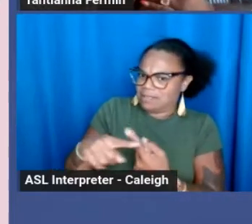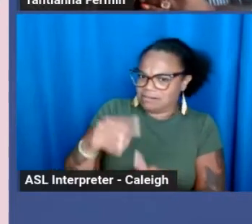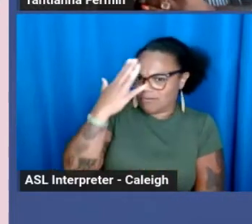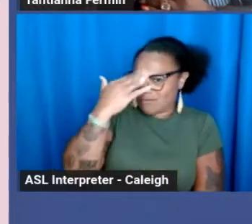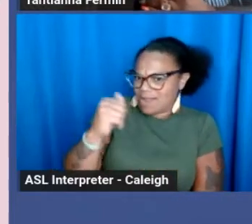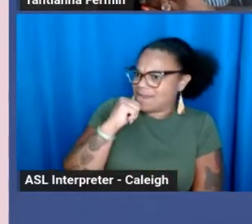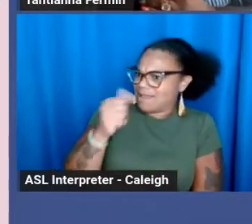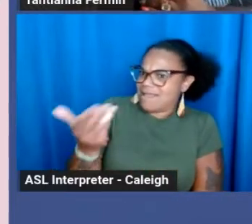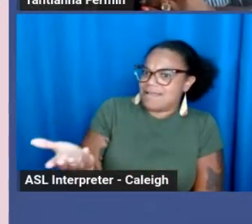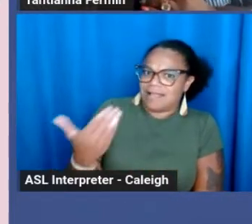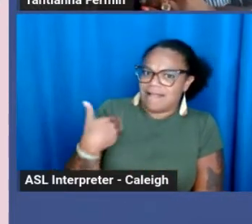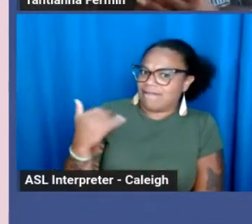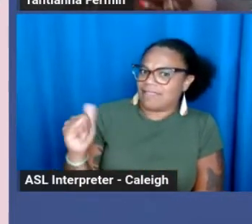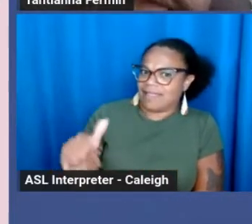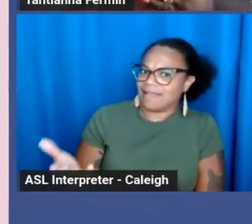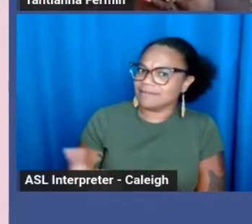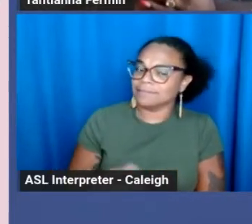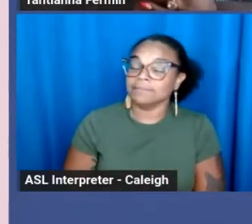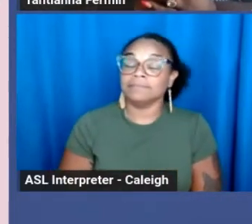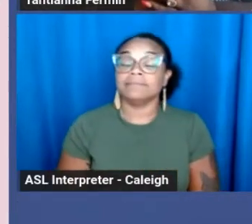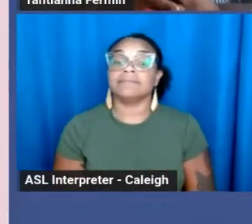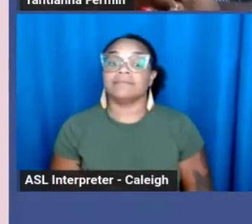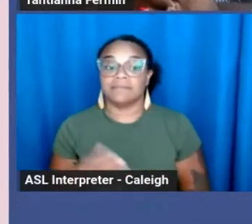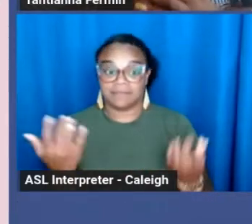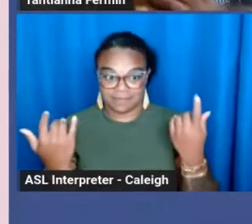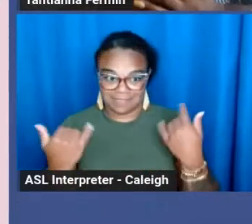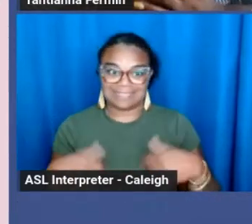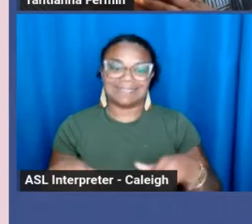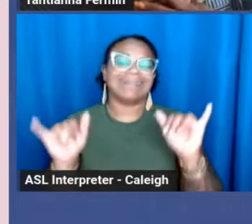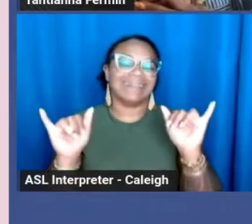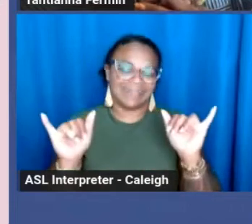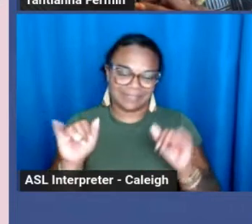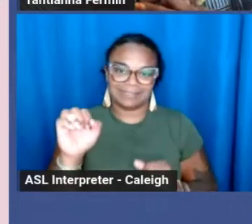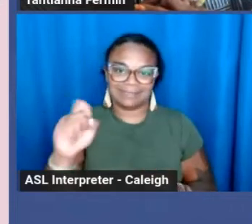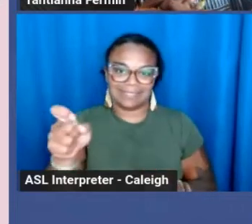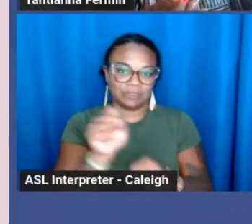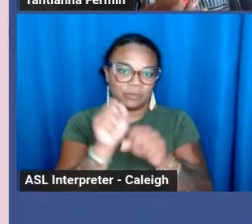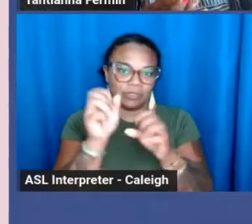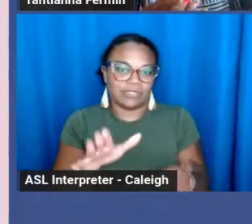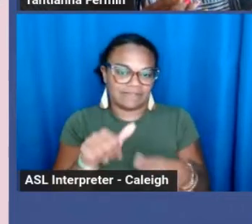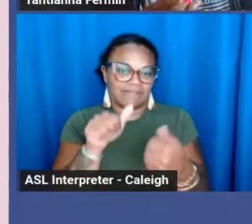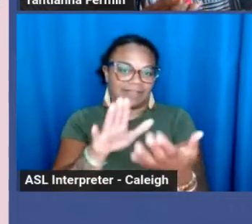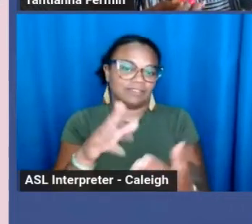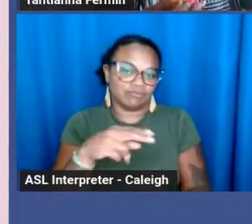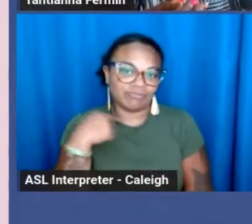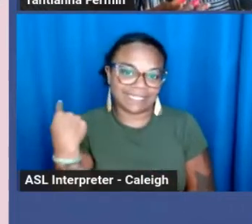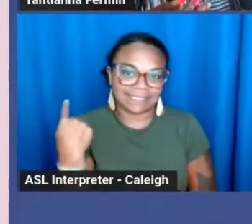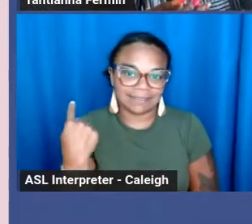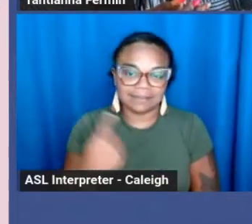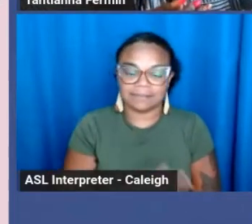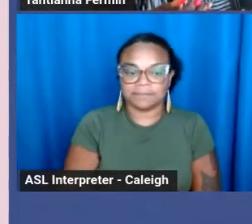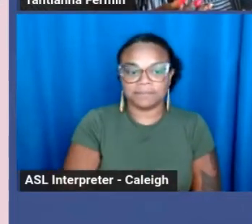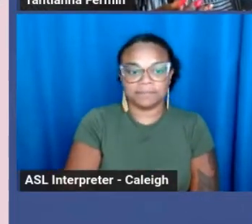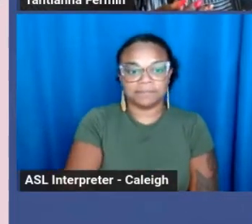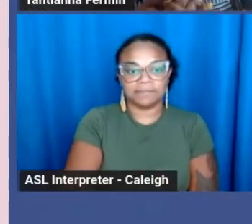you want this? Well, it still puts our sex workers at risk. By